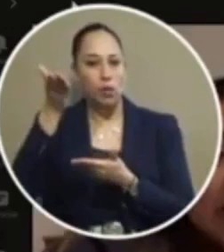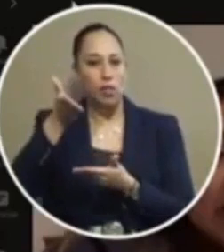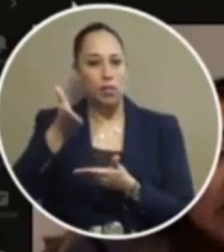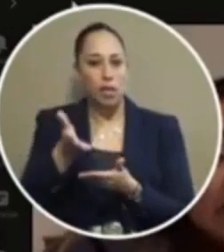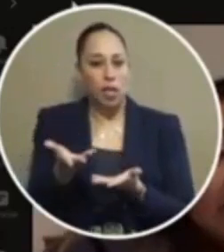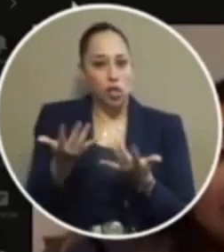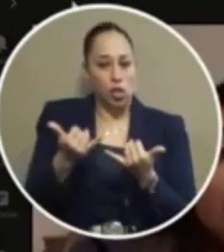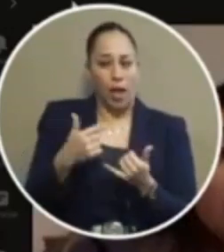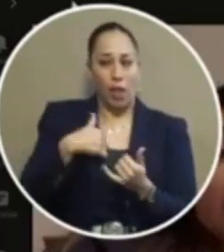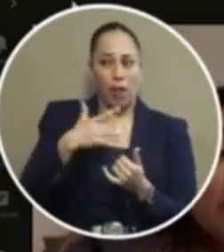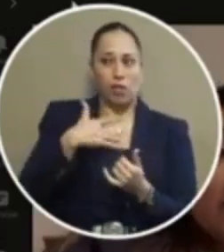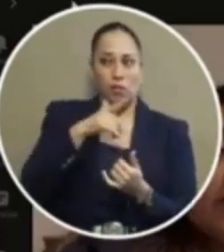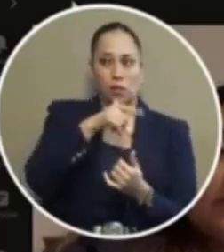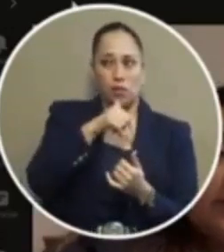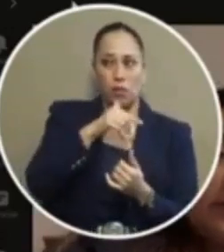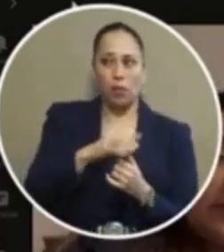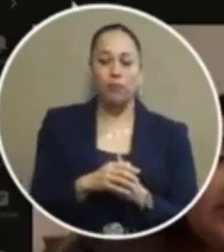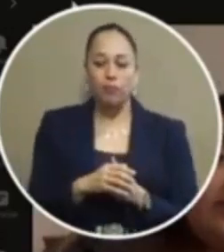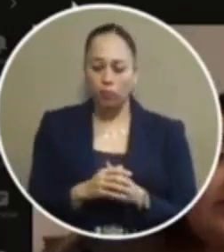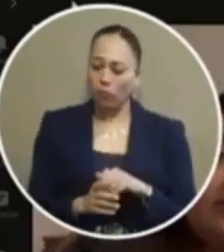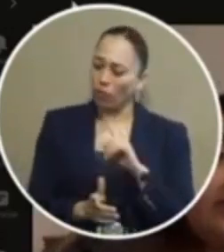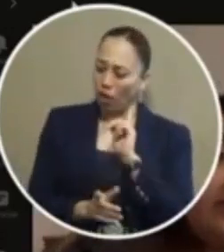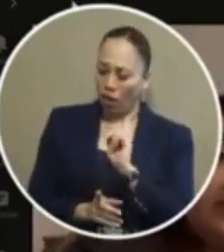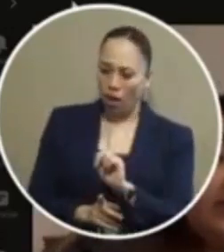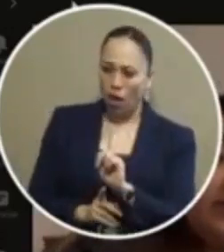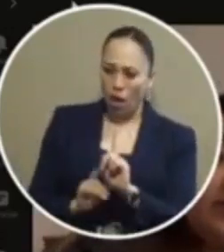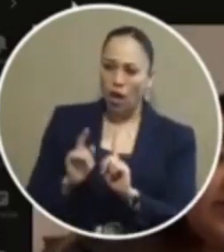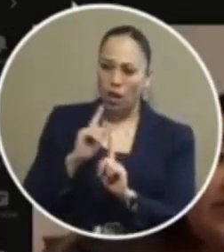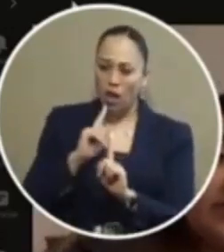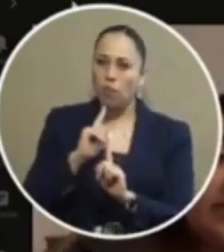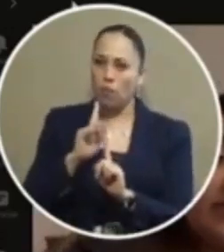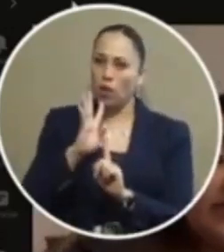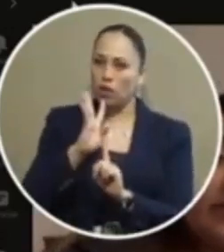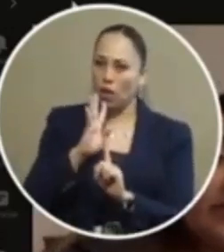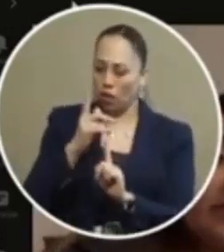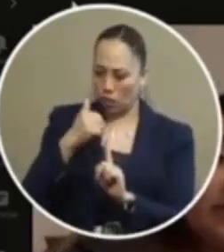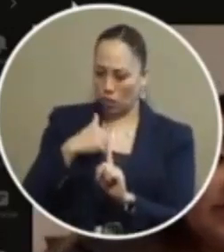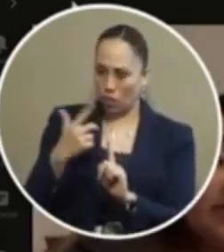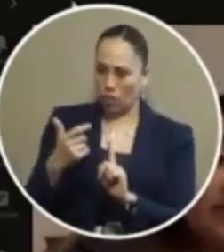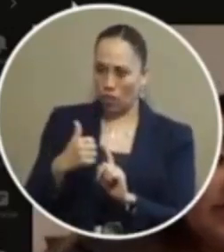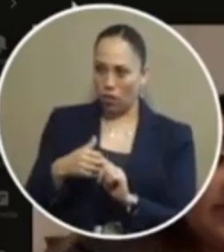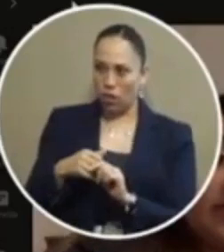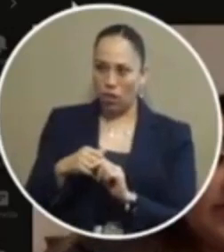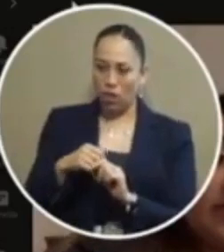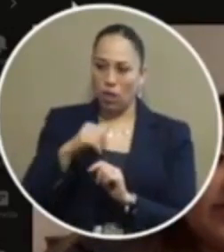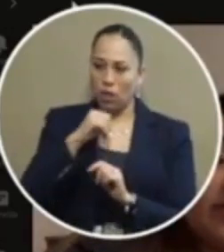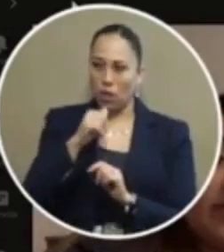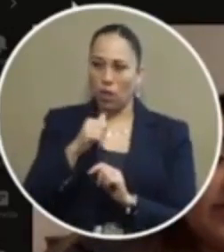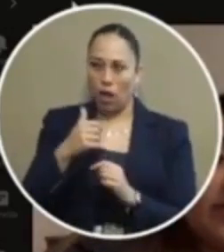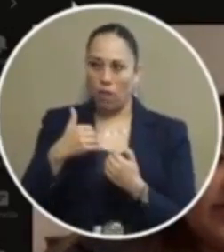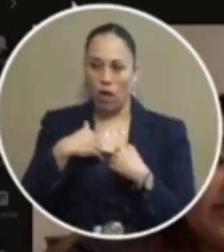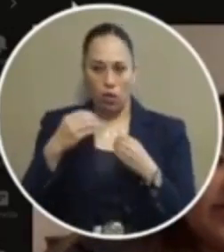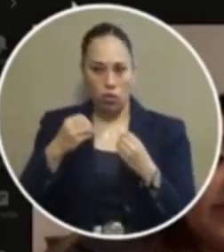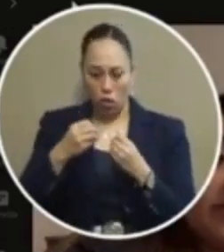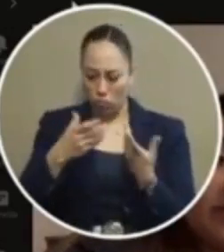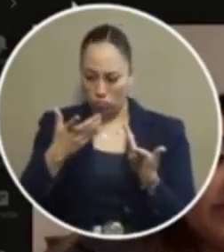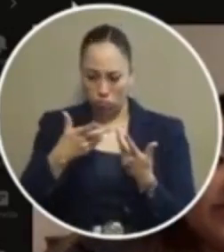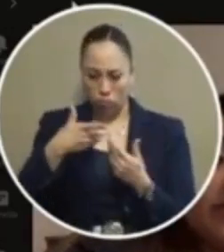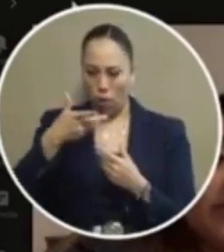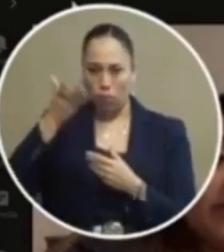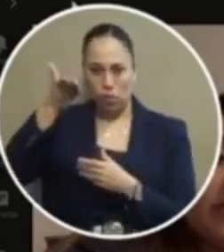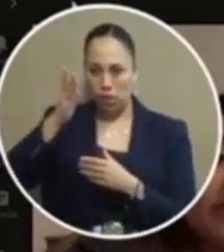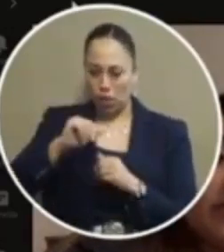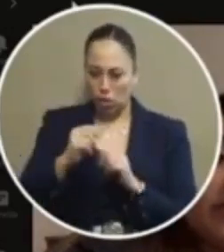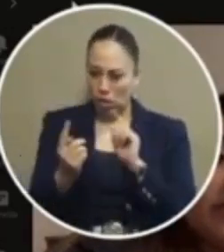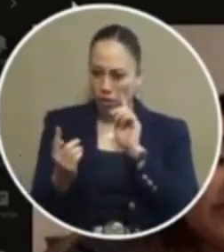why i'm saying i'm disappointed well let me well let me speak to that okay directly and this is me talking i don't have a presentation in front of me i'll tell you just face to face